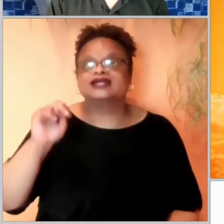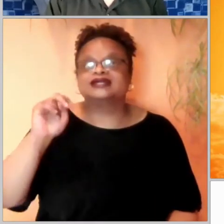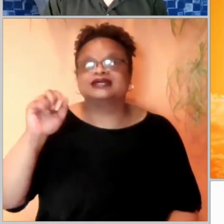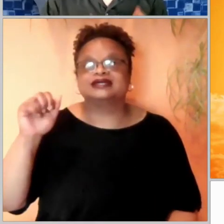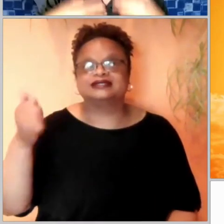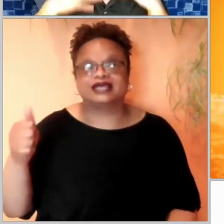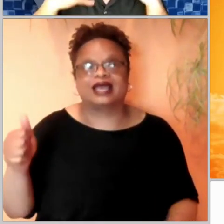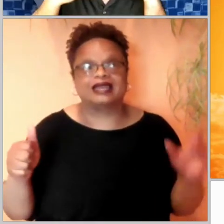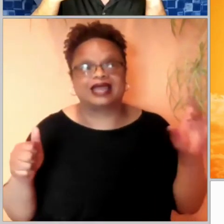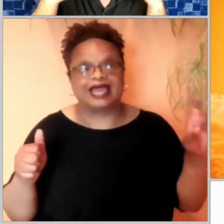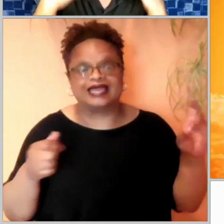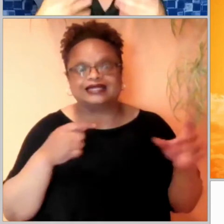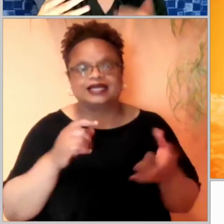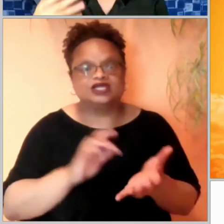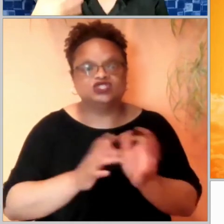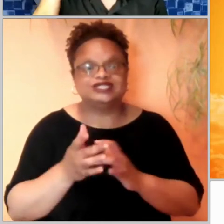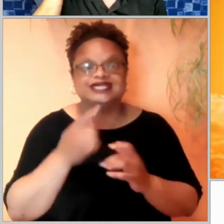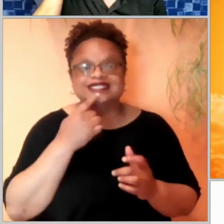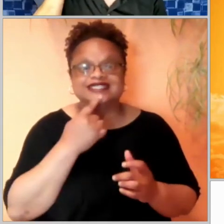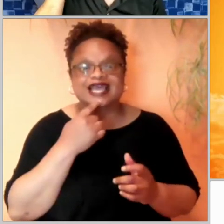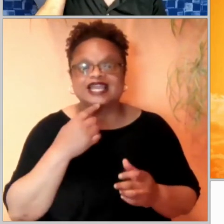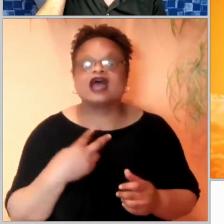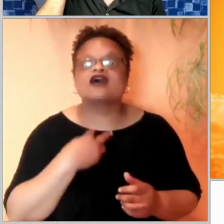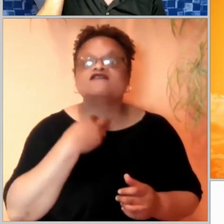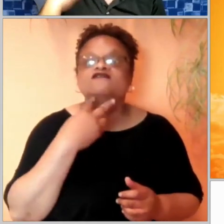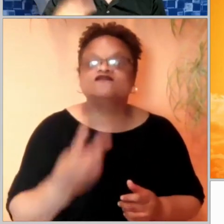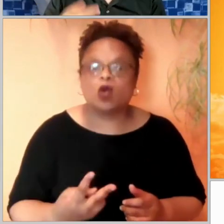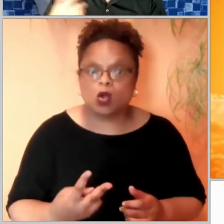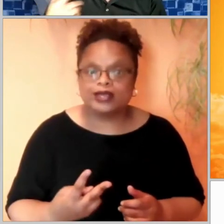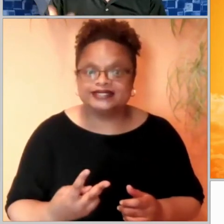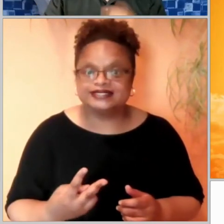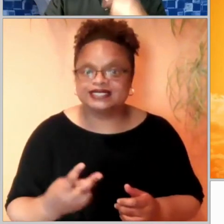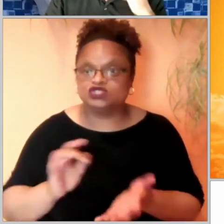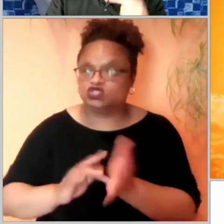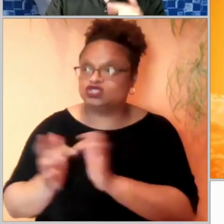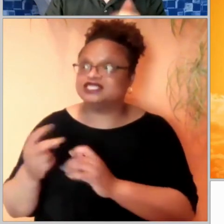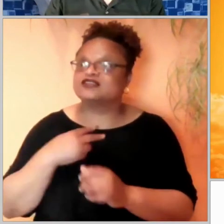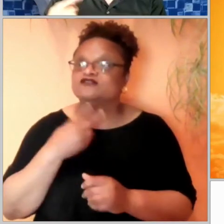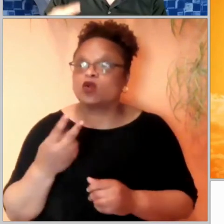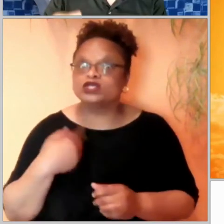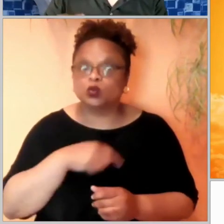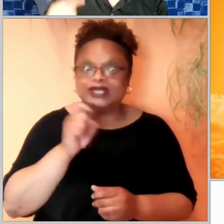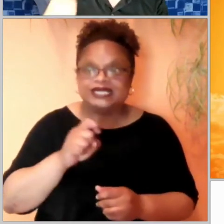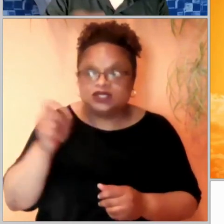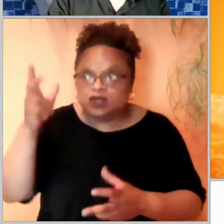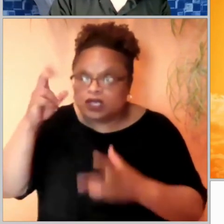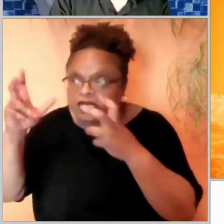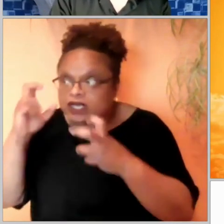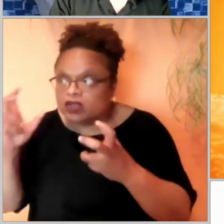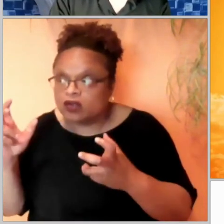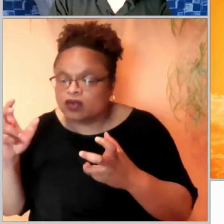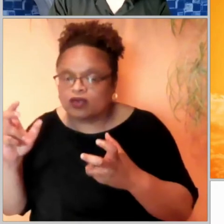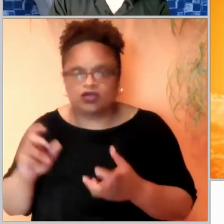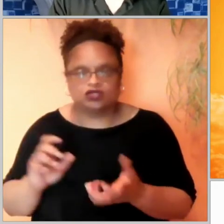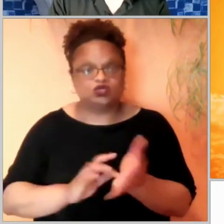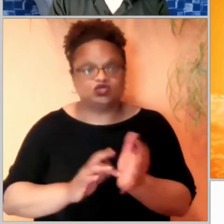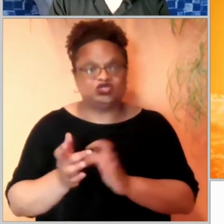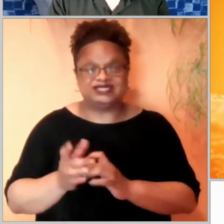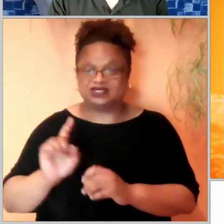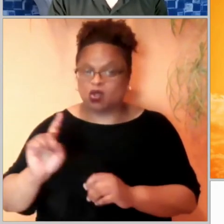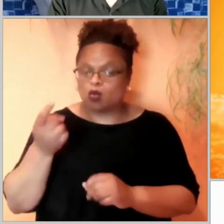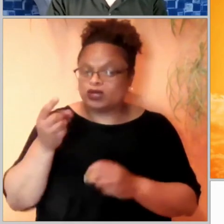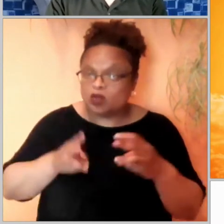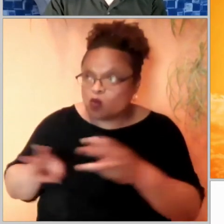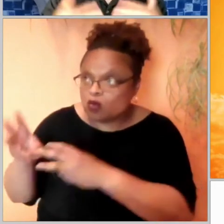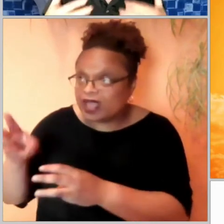says Jesus is the voice that we need to hear. Verse 9 adds that Jesus is the only way to be saved.